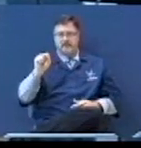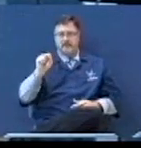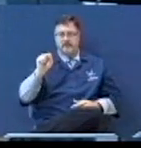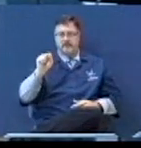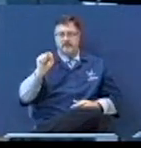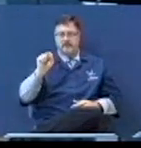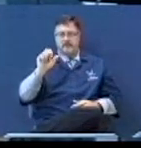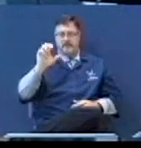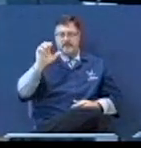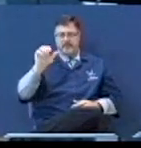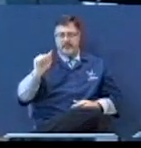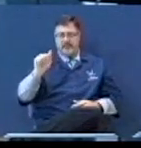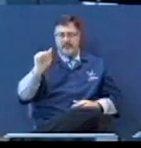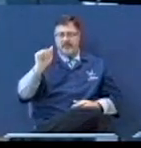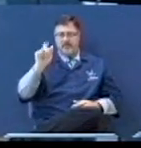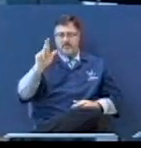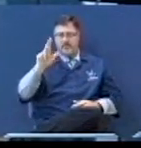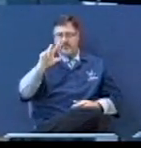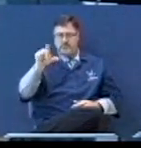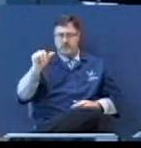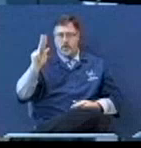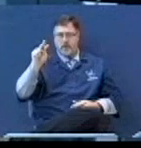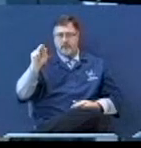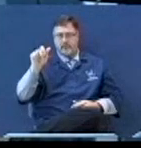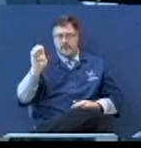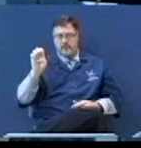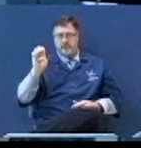Now, I'm going somewhere with this. Y'all stay with me.